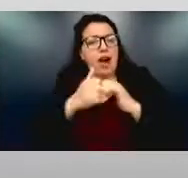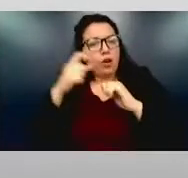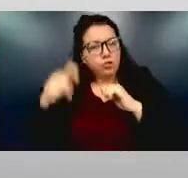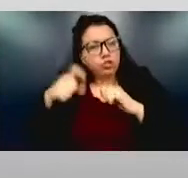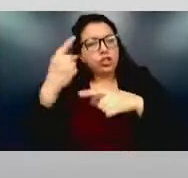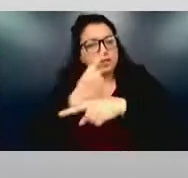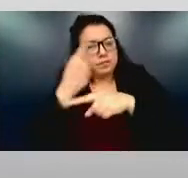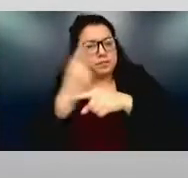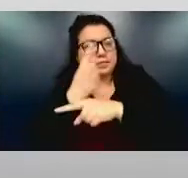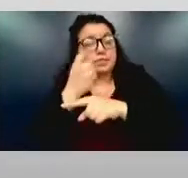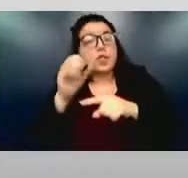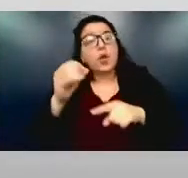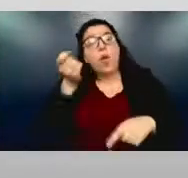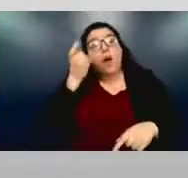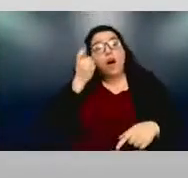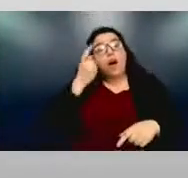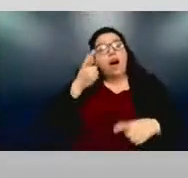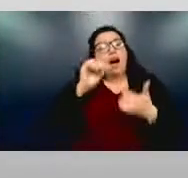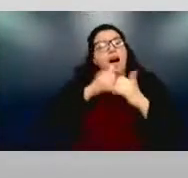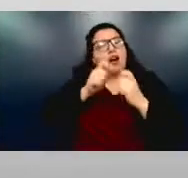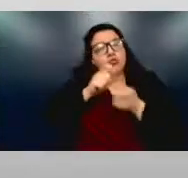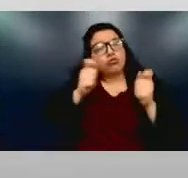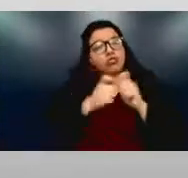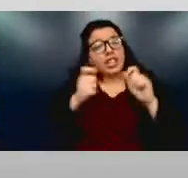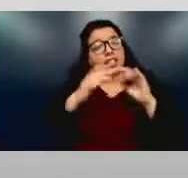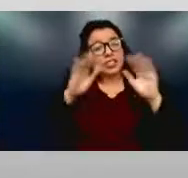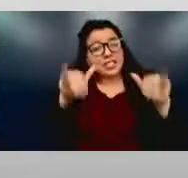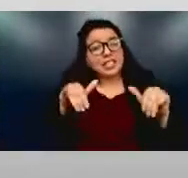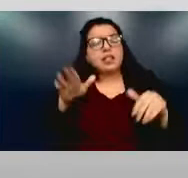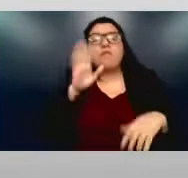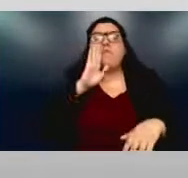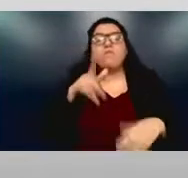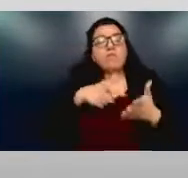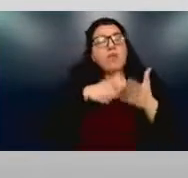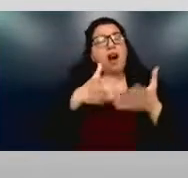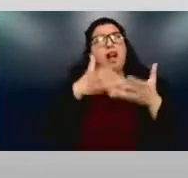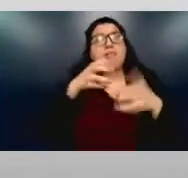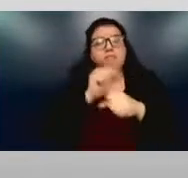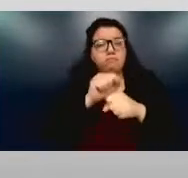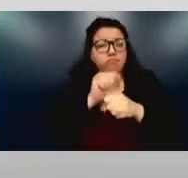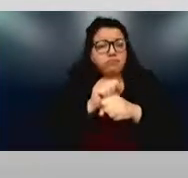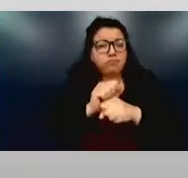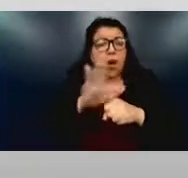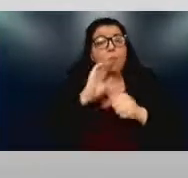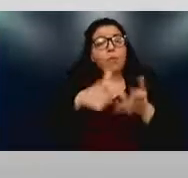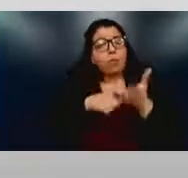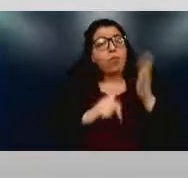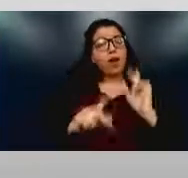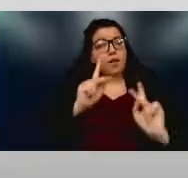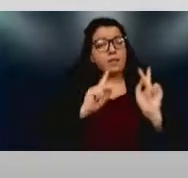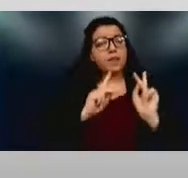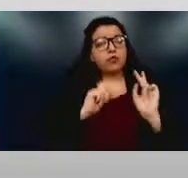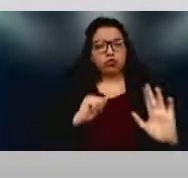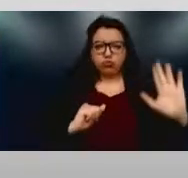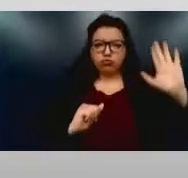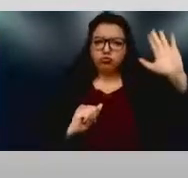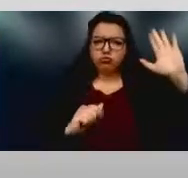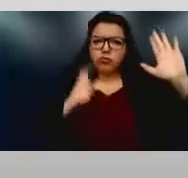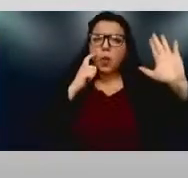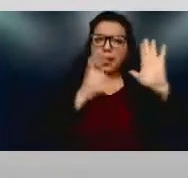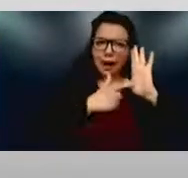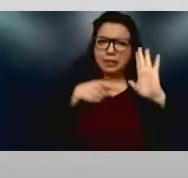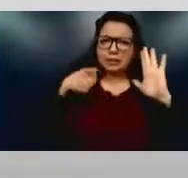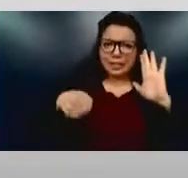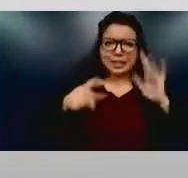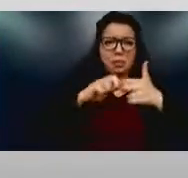work to get these systems to change. It's going to take people then speaking up and acknowledging the fact that there is a problem. And